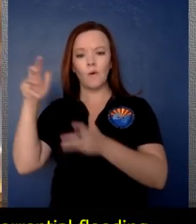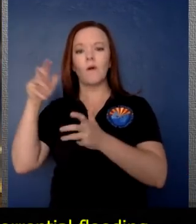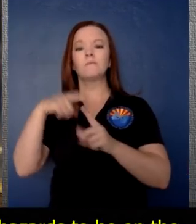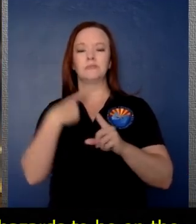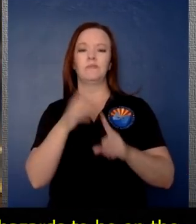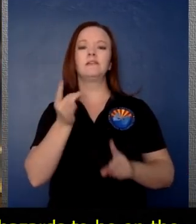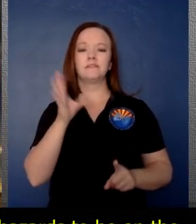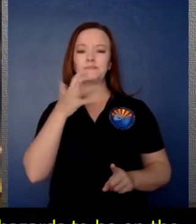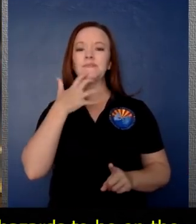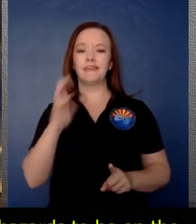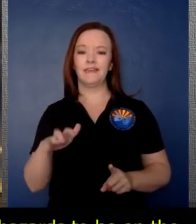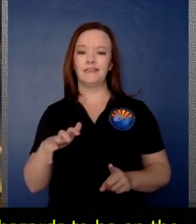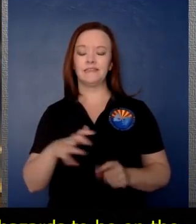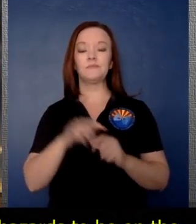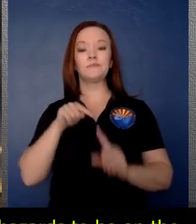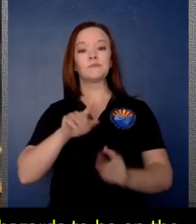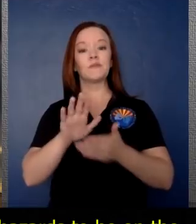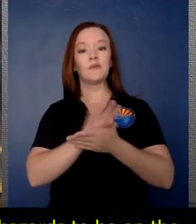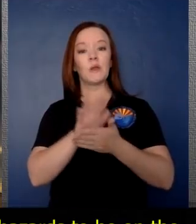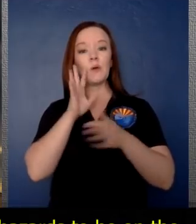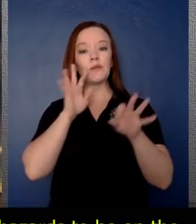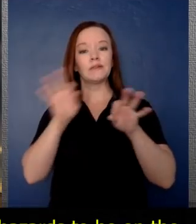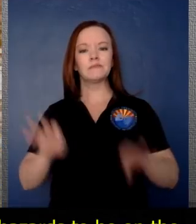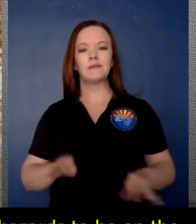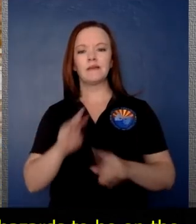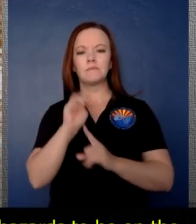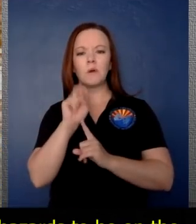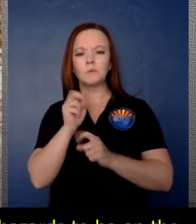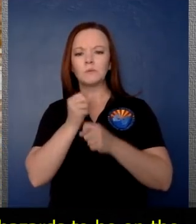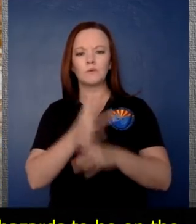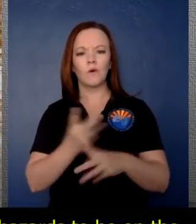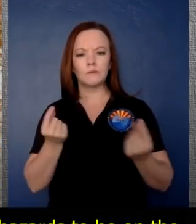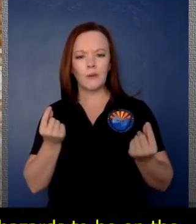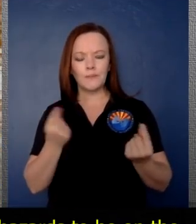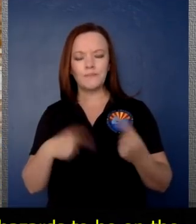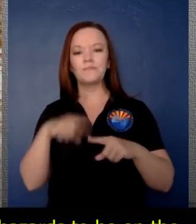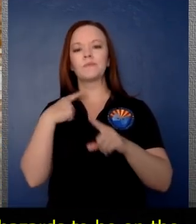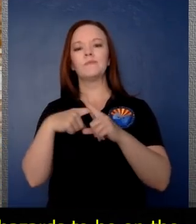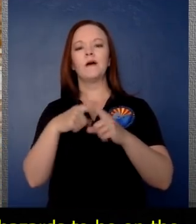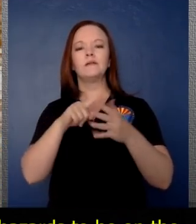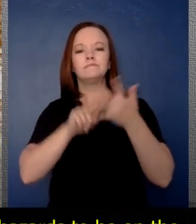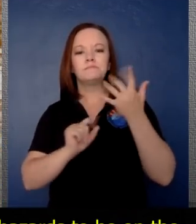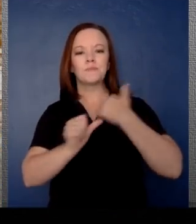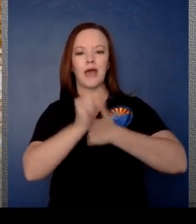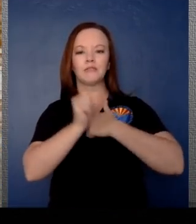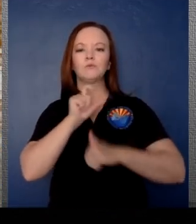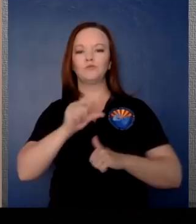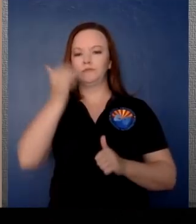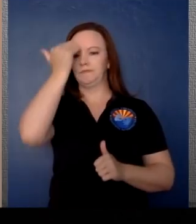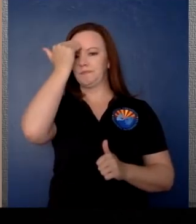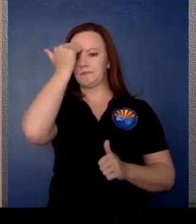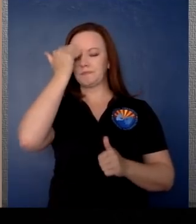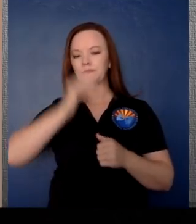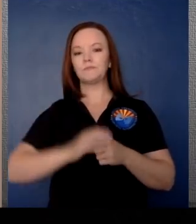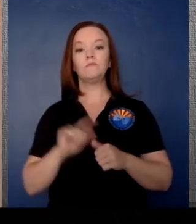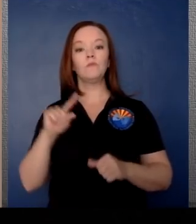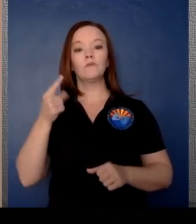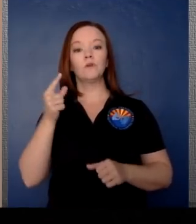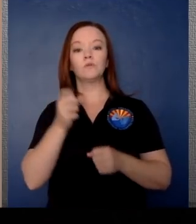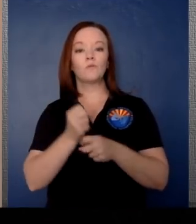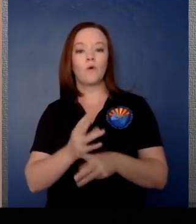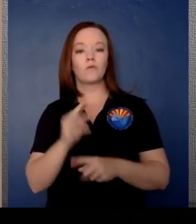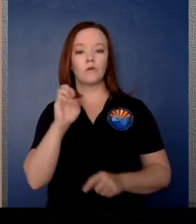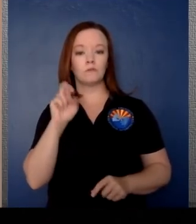In this video, we will explain what causes the monsoon and what hazards to be on the lookout for. So, what causes the